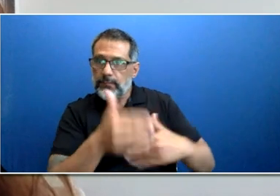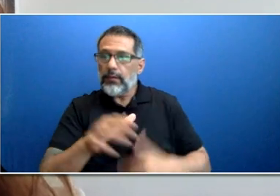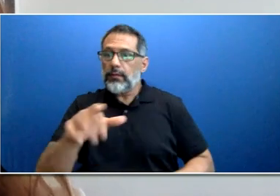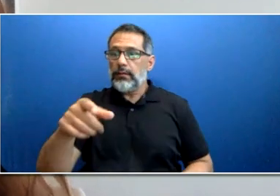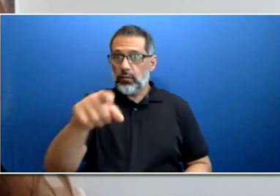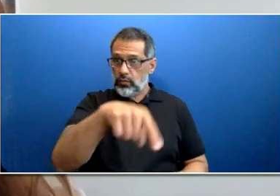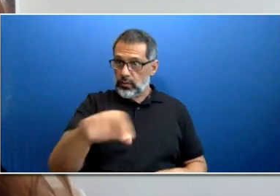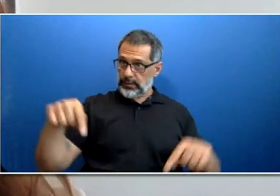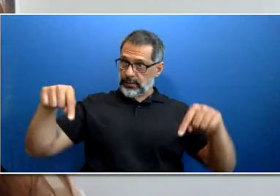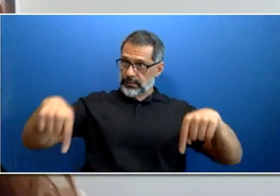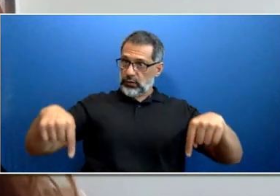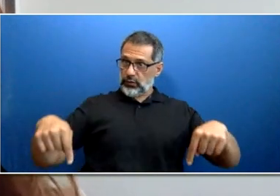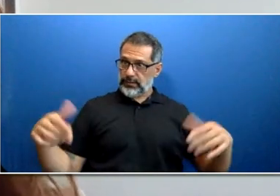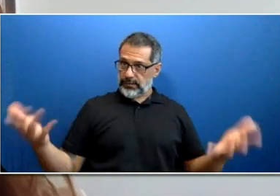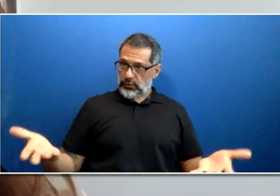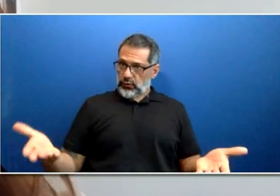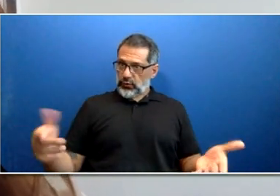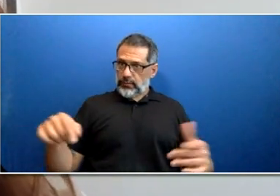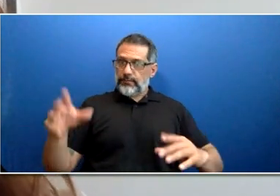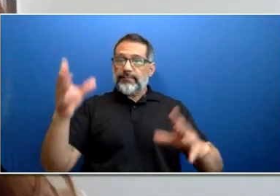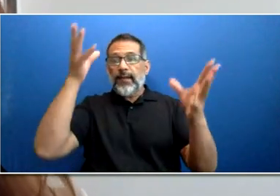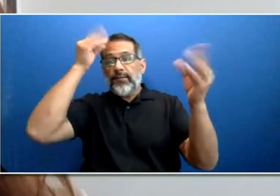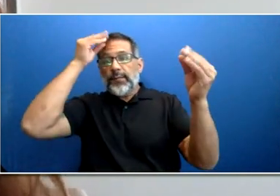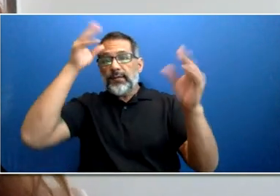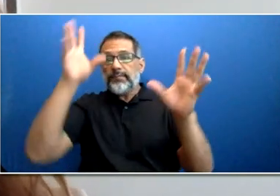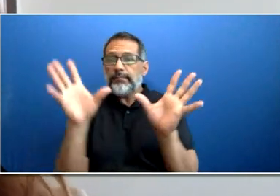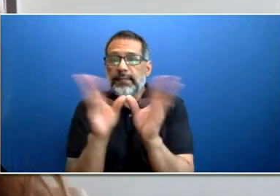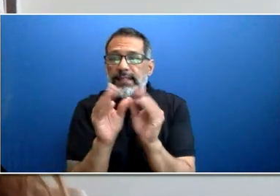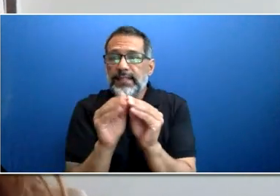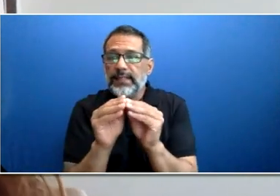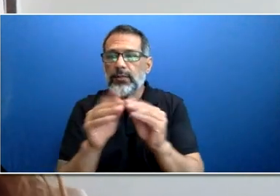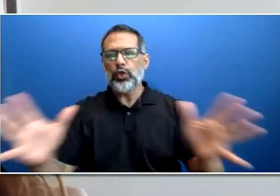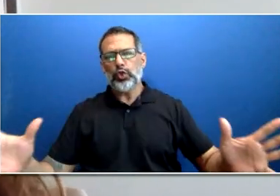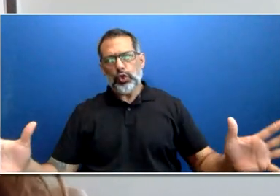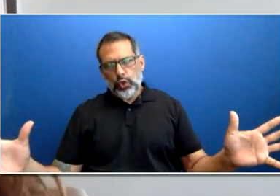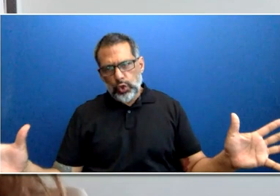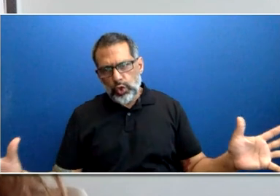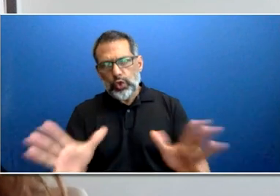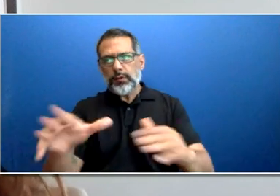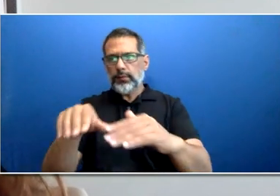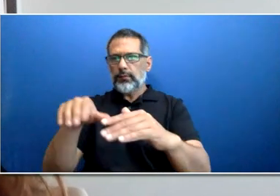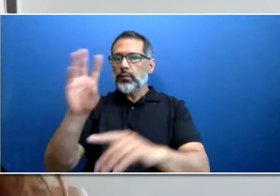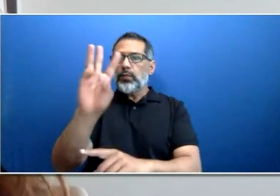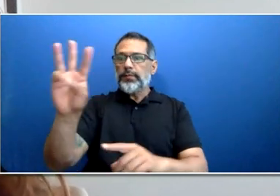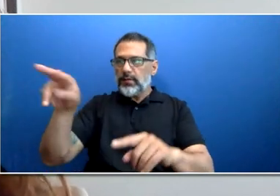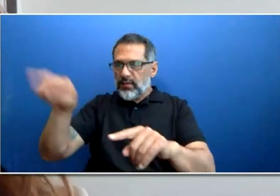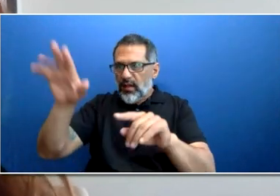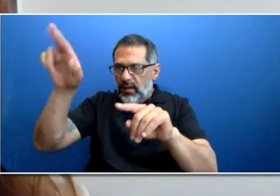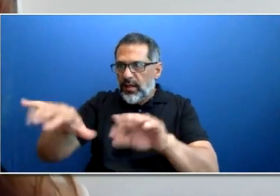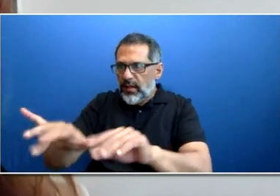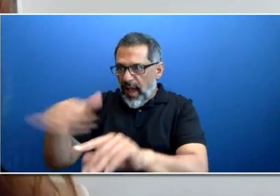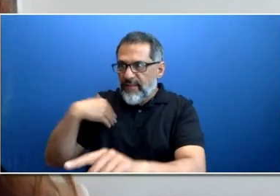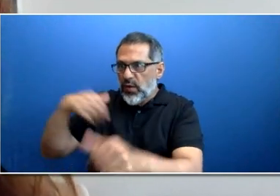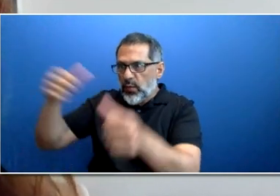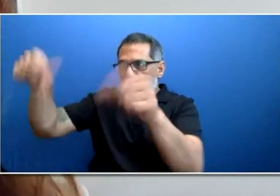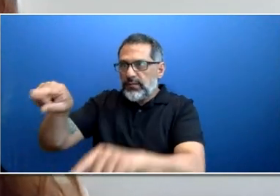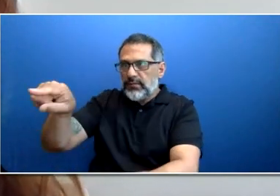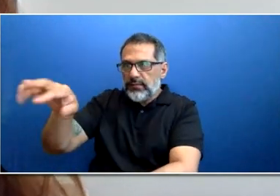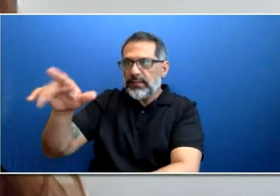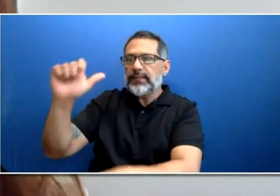and set up job alerts. Once the position is posted, you will get an email to apply.